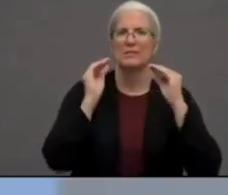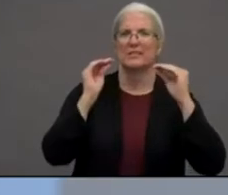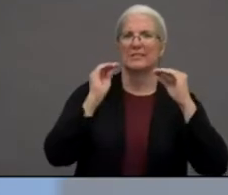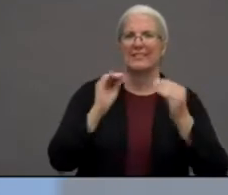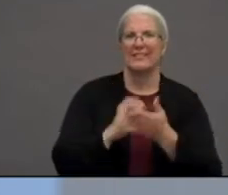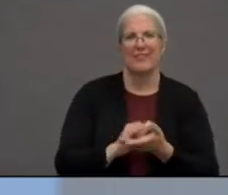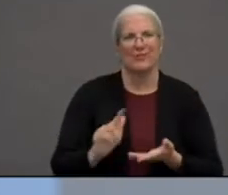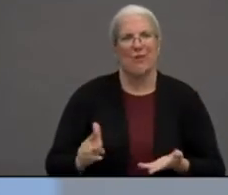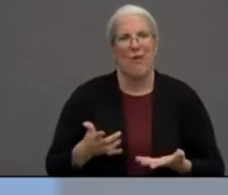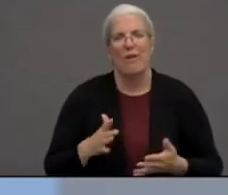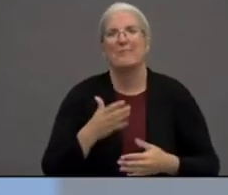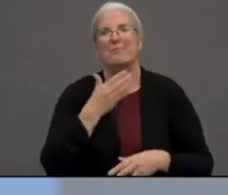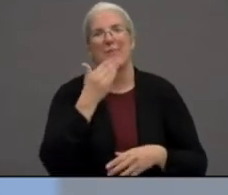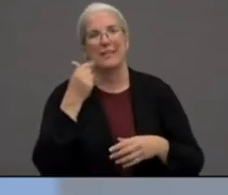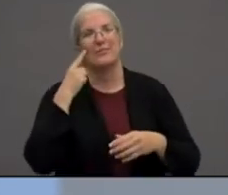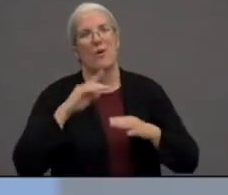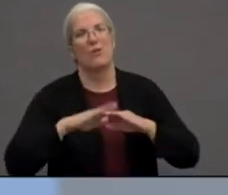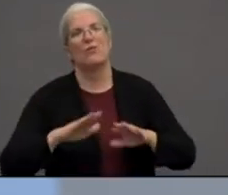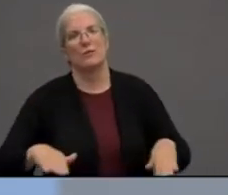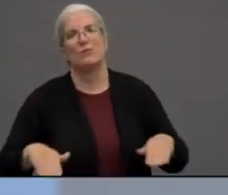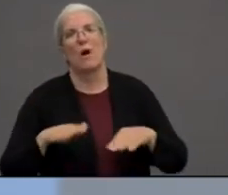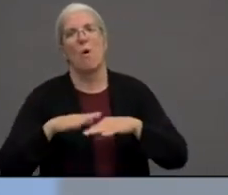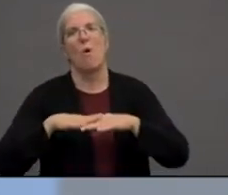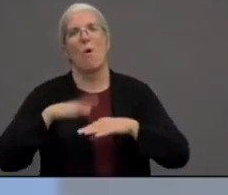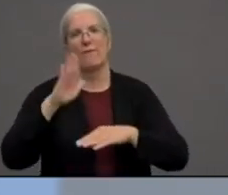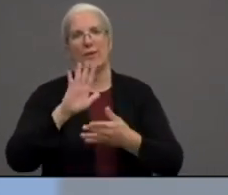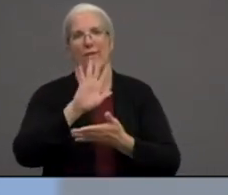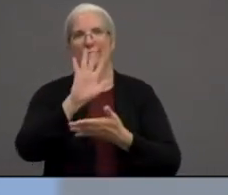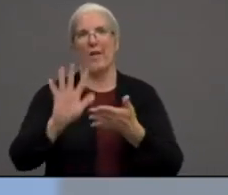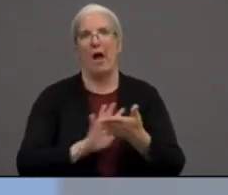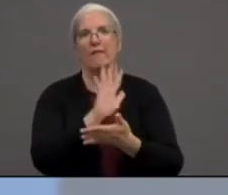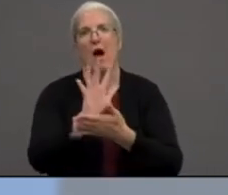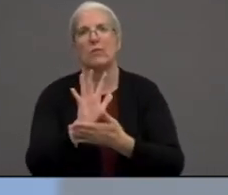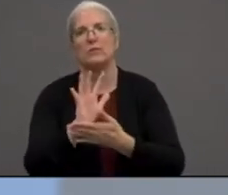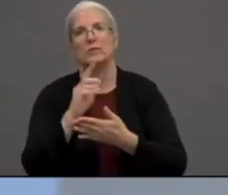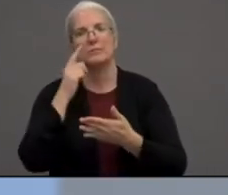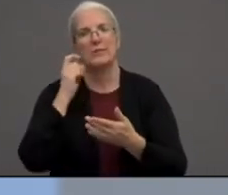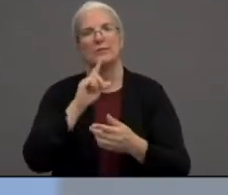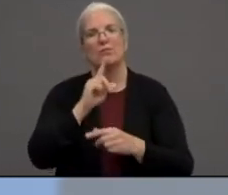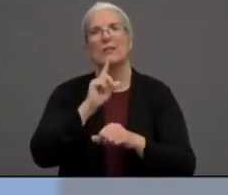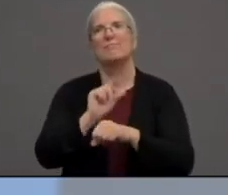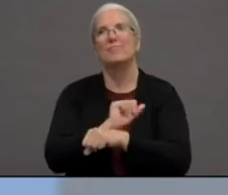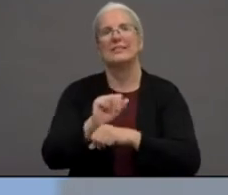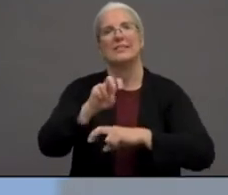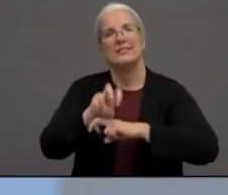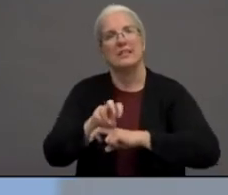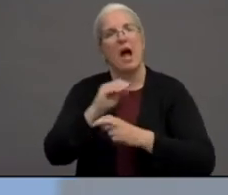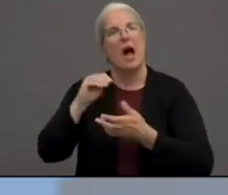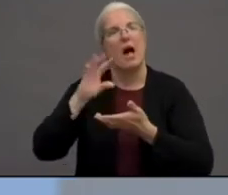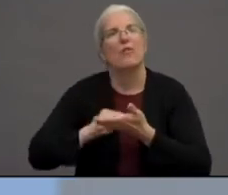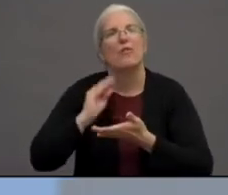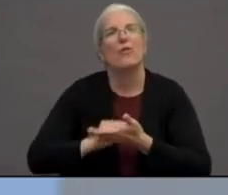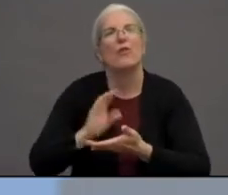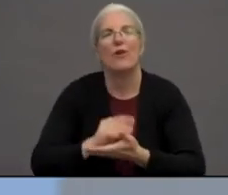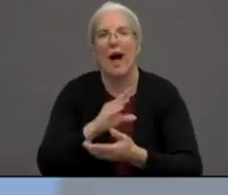for five-plus hours because they're learning and their brain is stimulating. However,